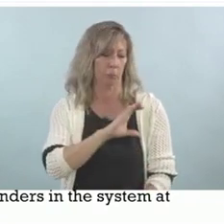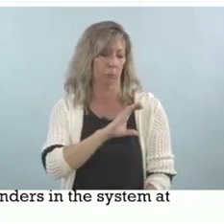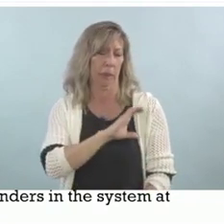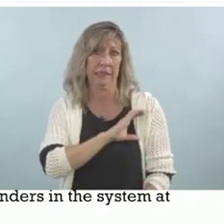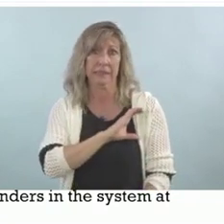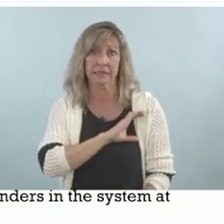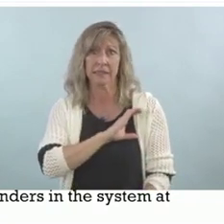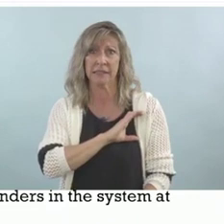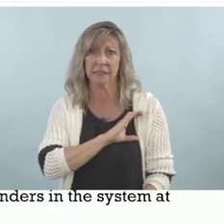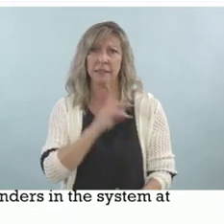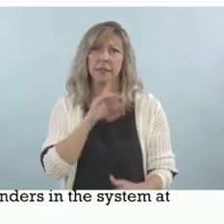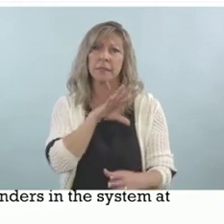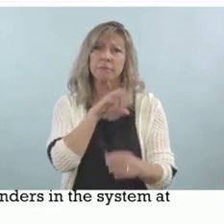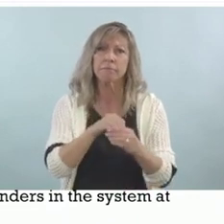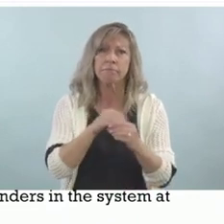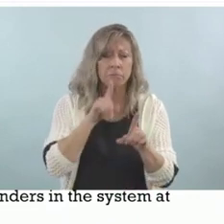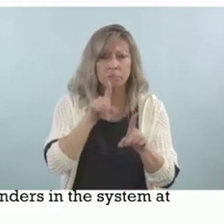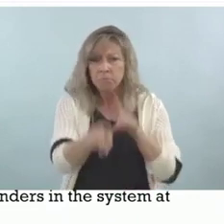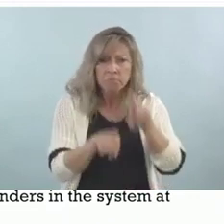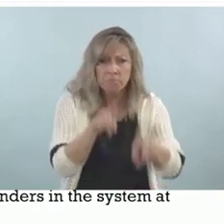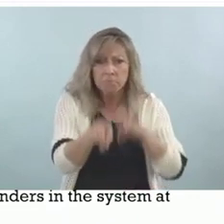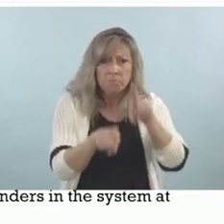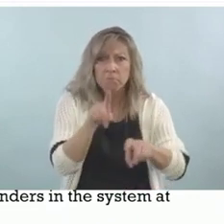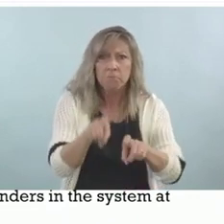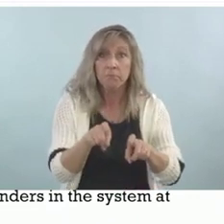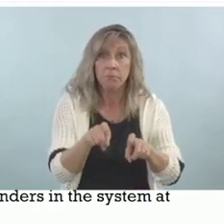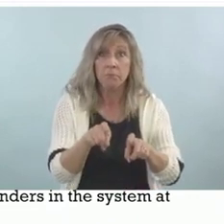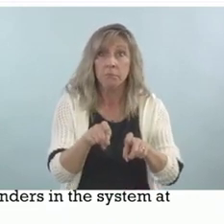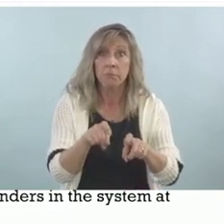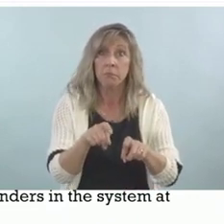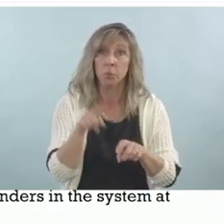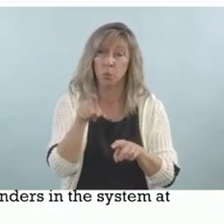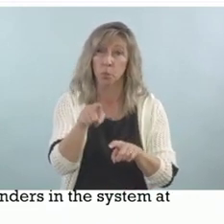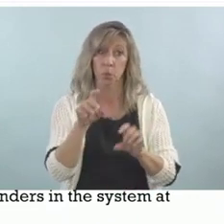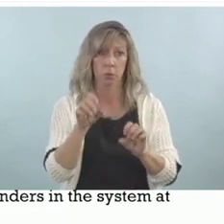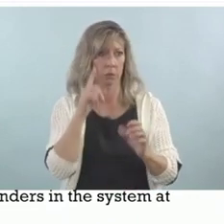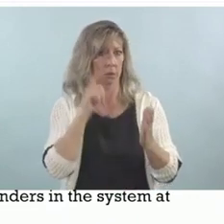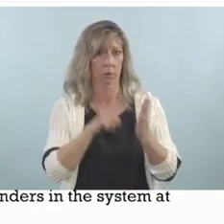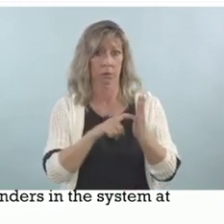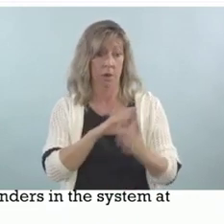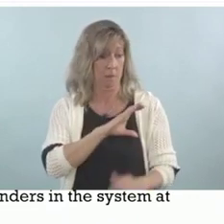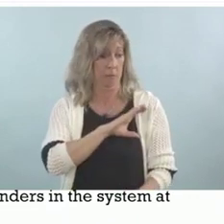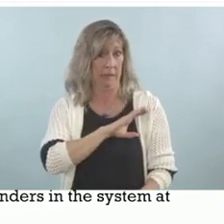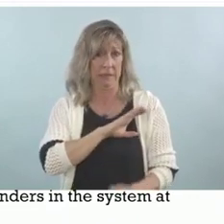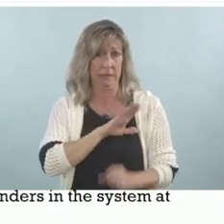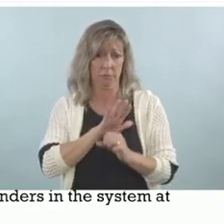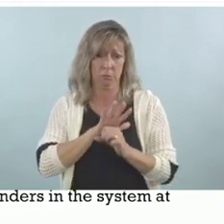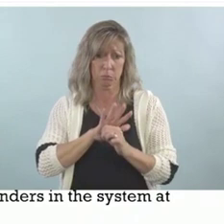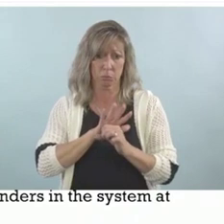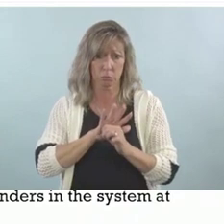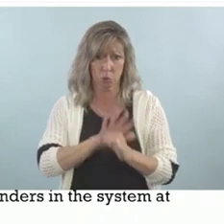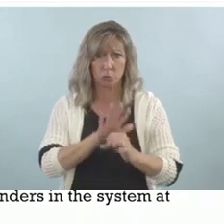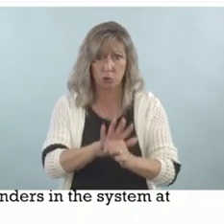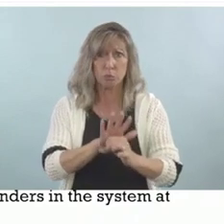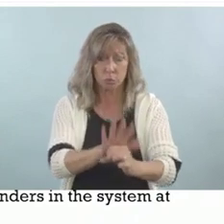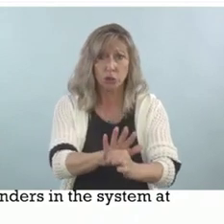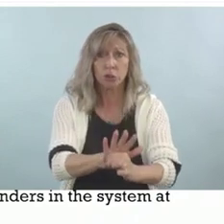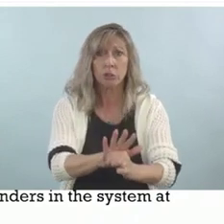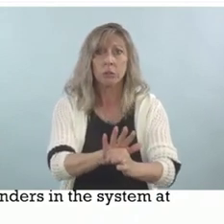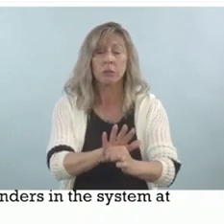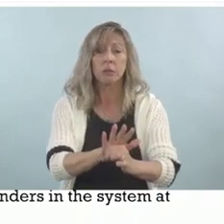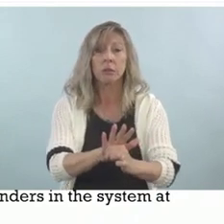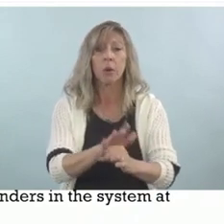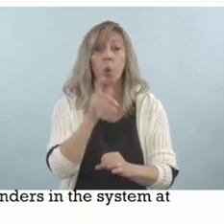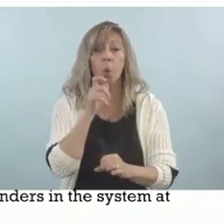interrogations, you see how police pressure the suspect